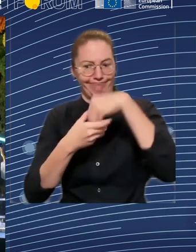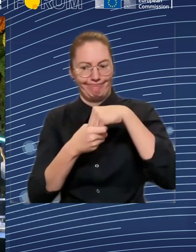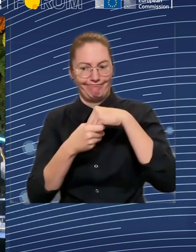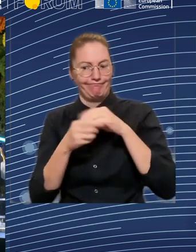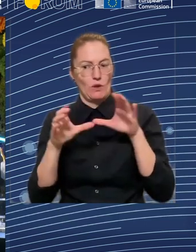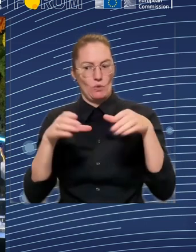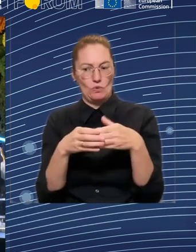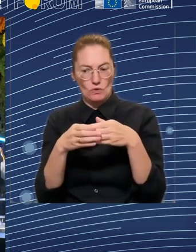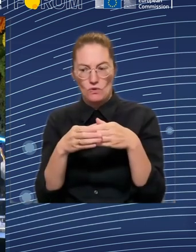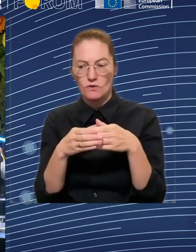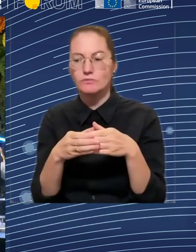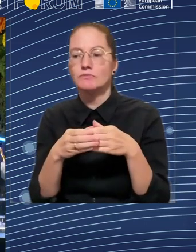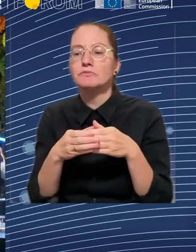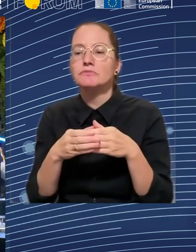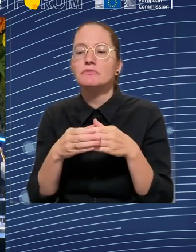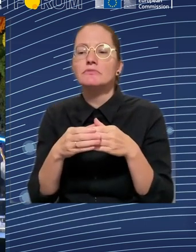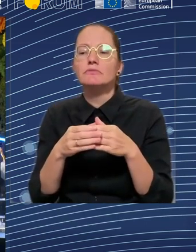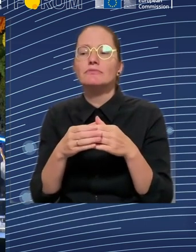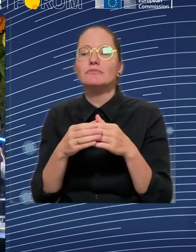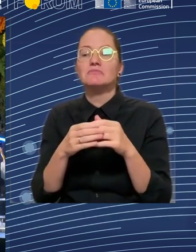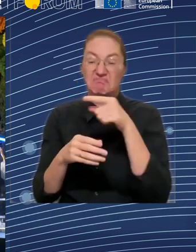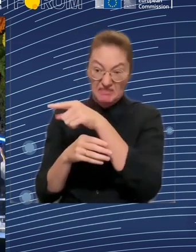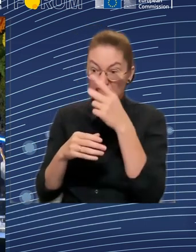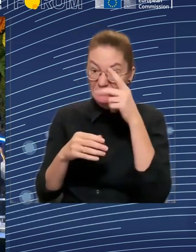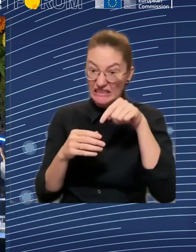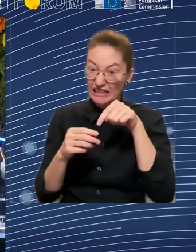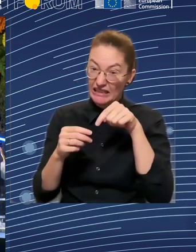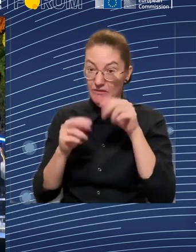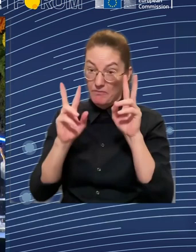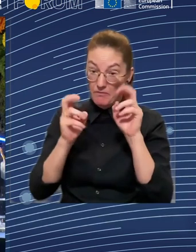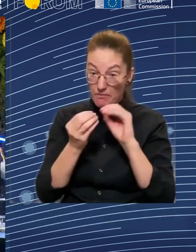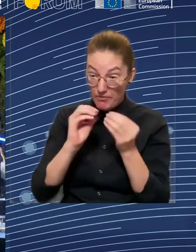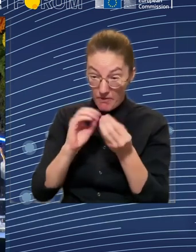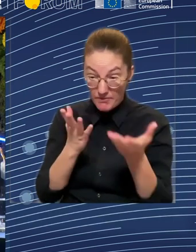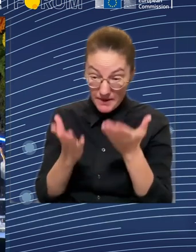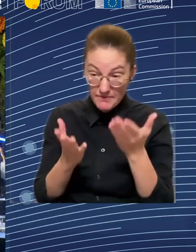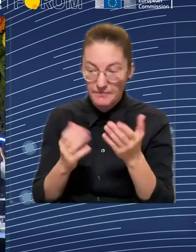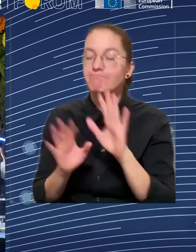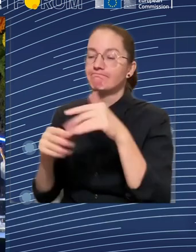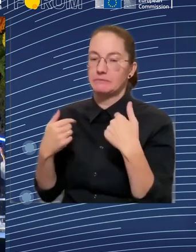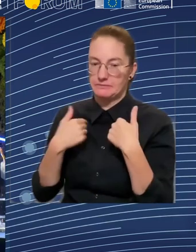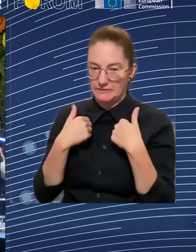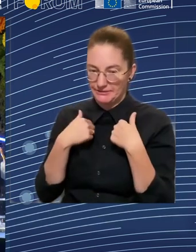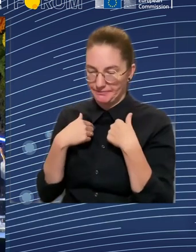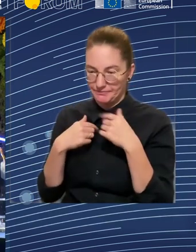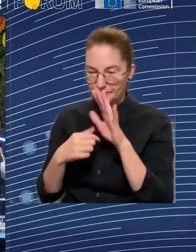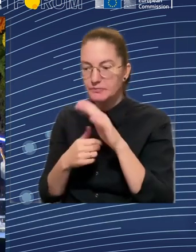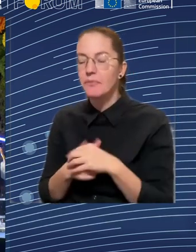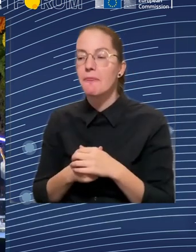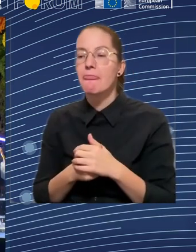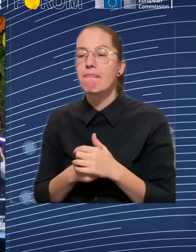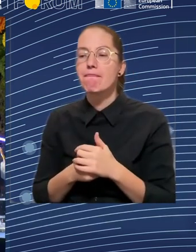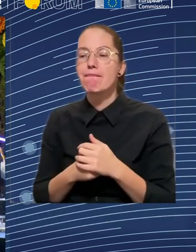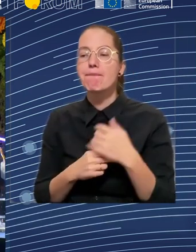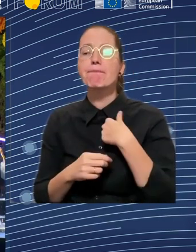is characteristics of the welfare system in the European countries is that